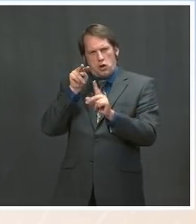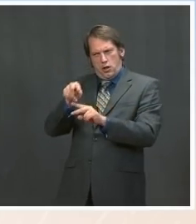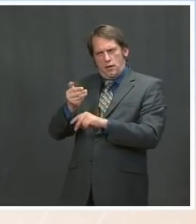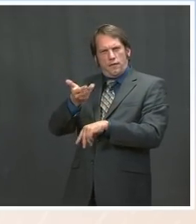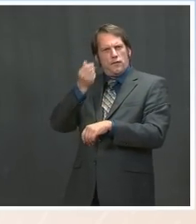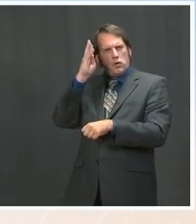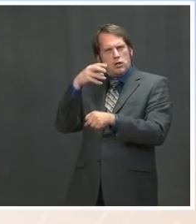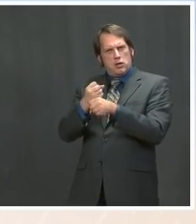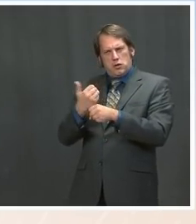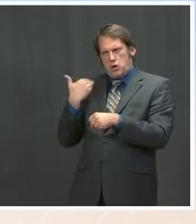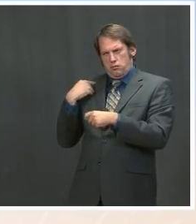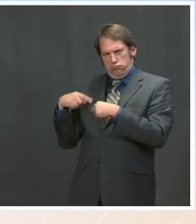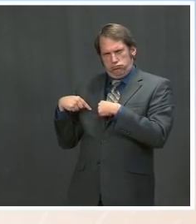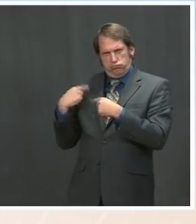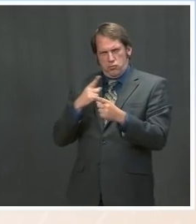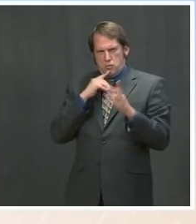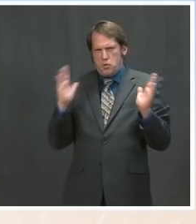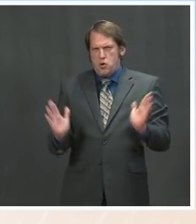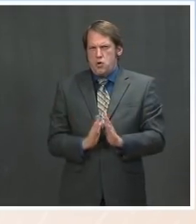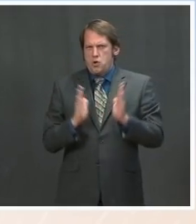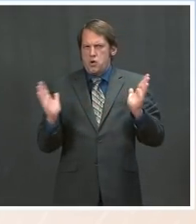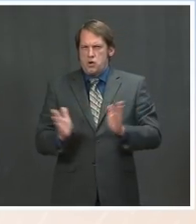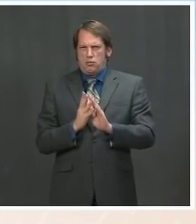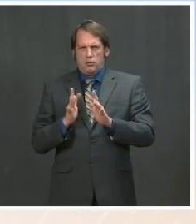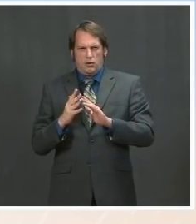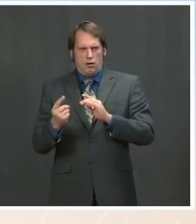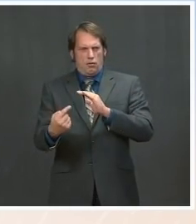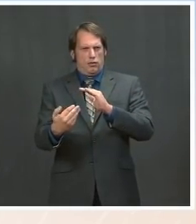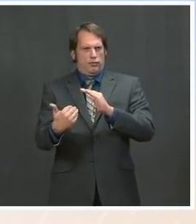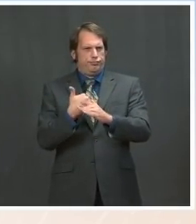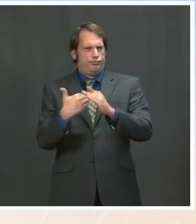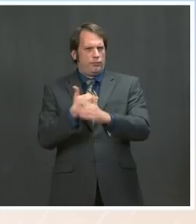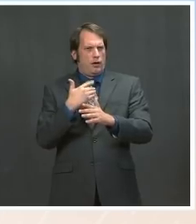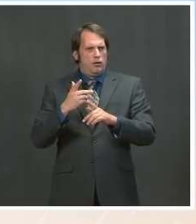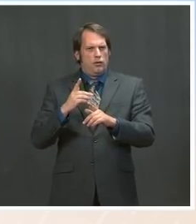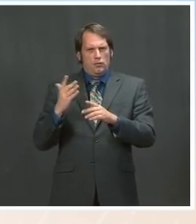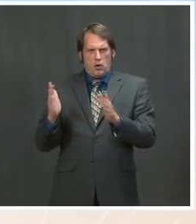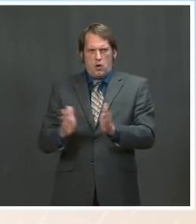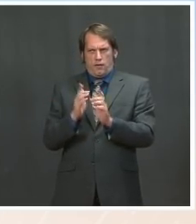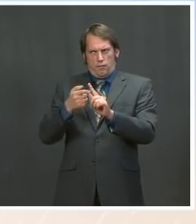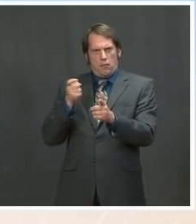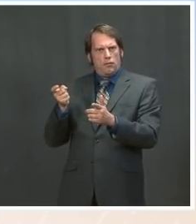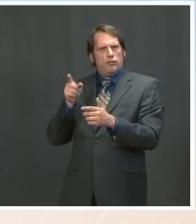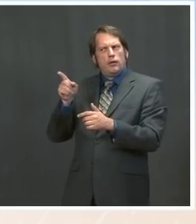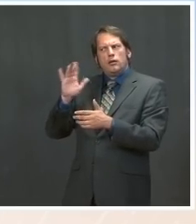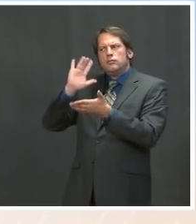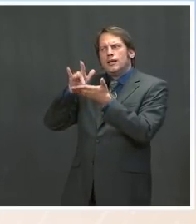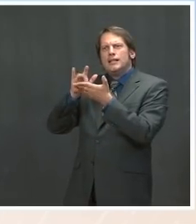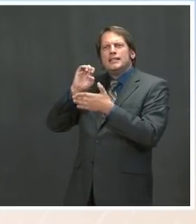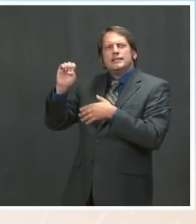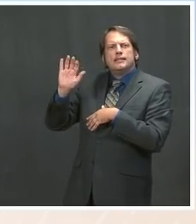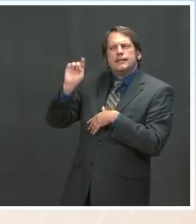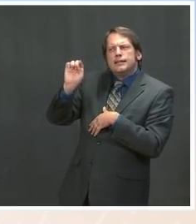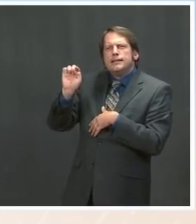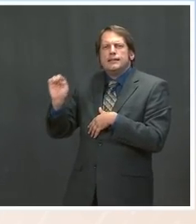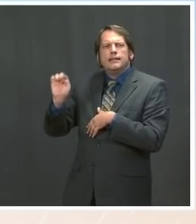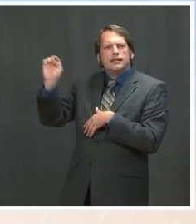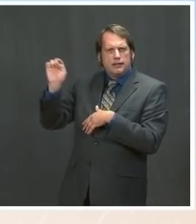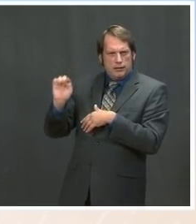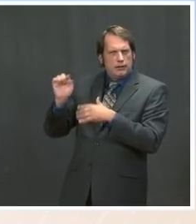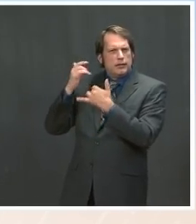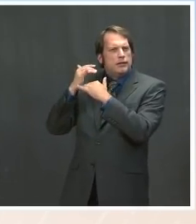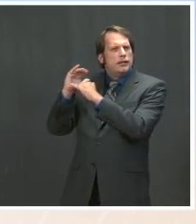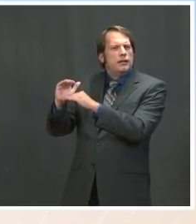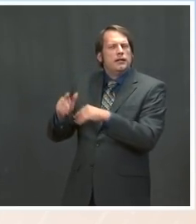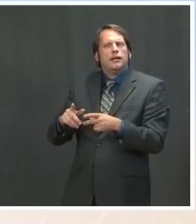were in place, restricting refugees from coming from the middle — parts of the Middle East — most of the Middle East, I should say, and Africa —